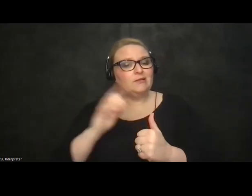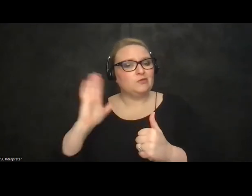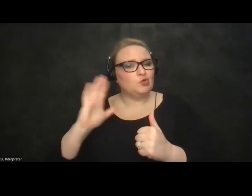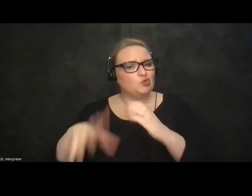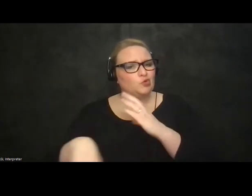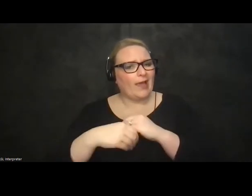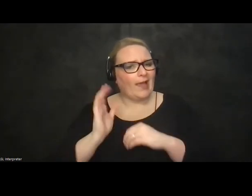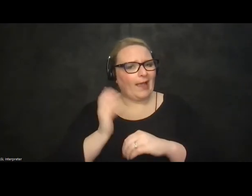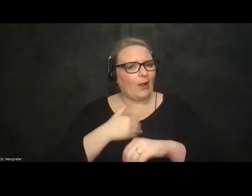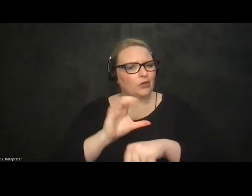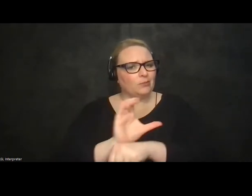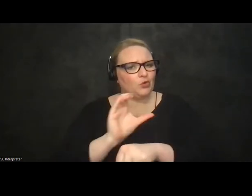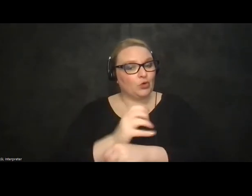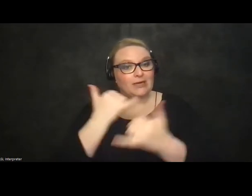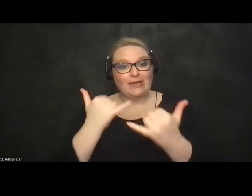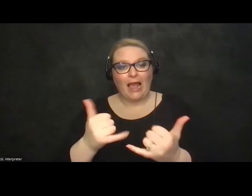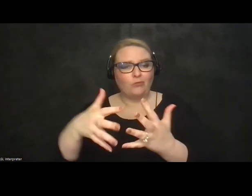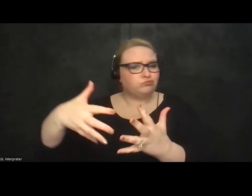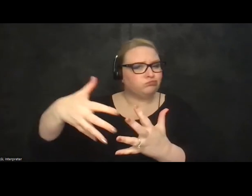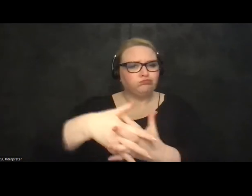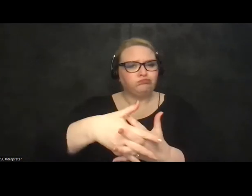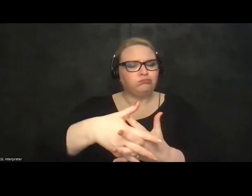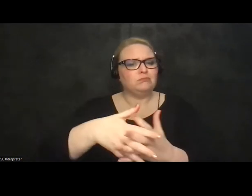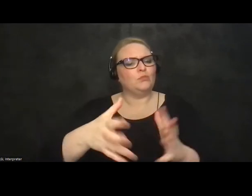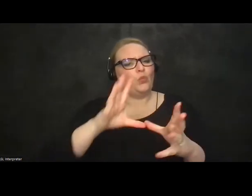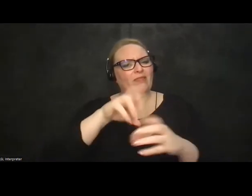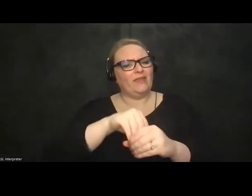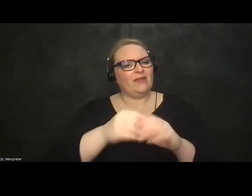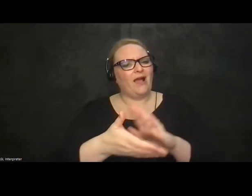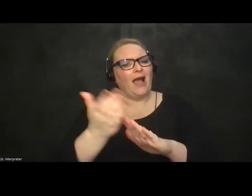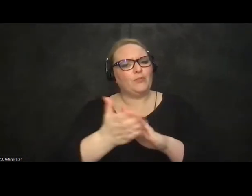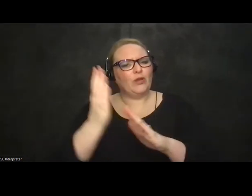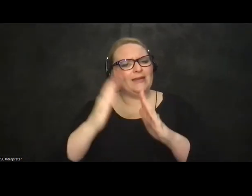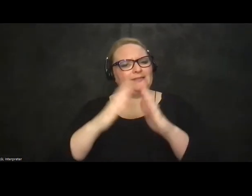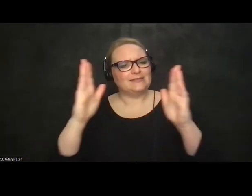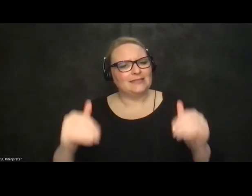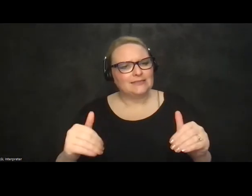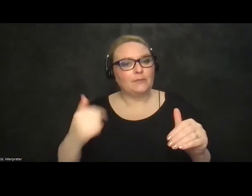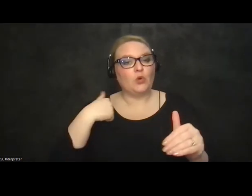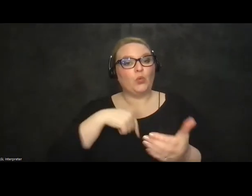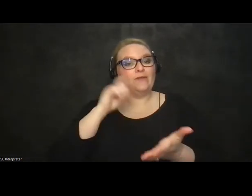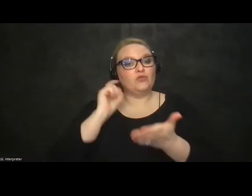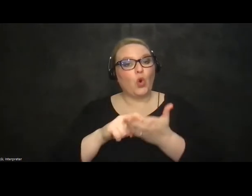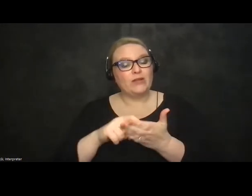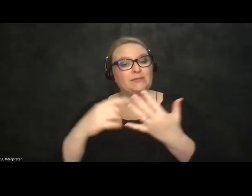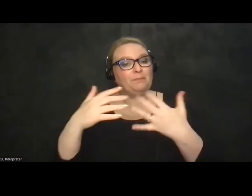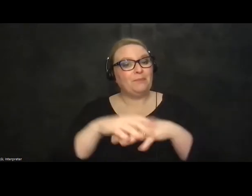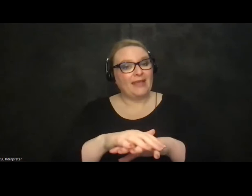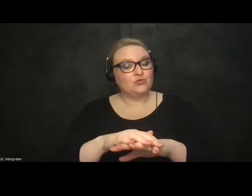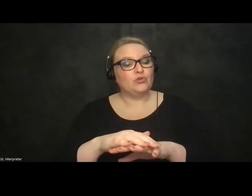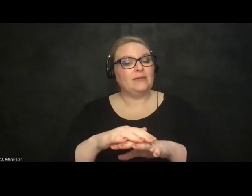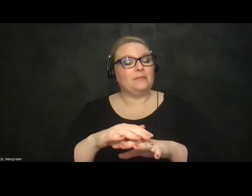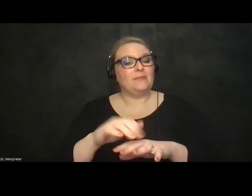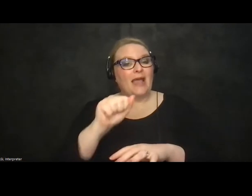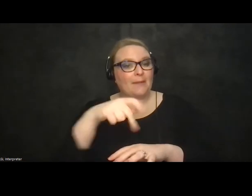computers now well integrated into the operating system and we're seeing mainstream applications designed